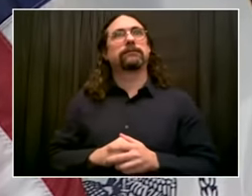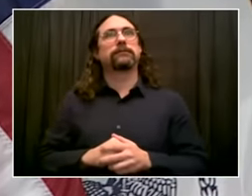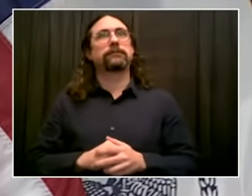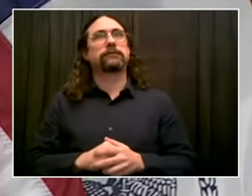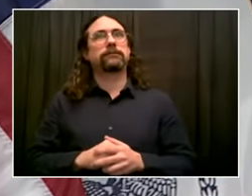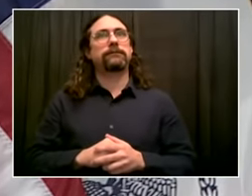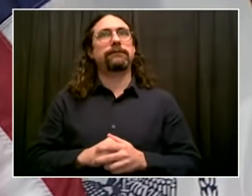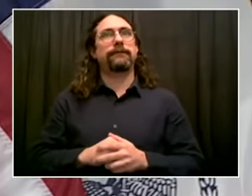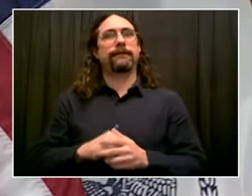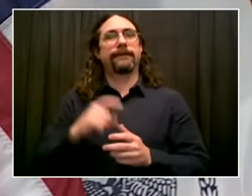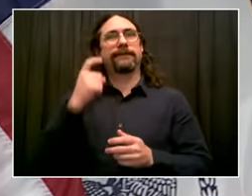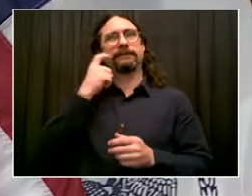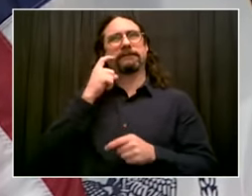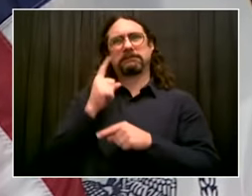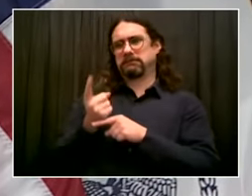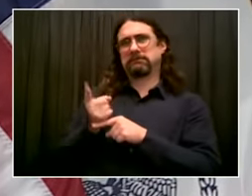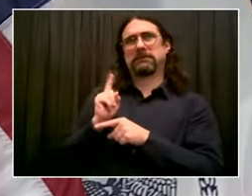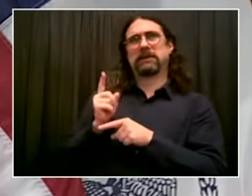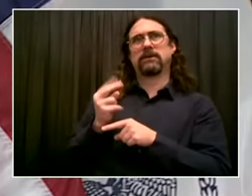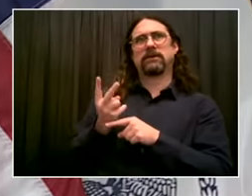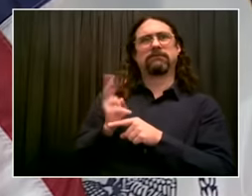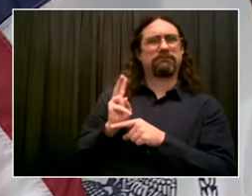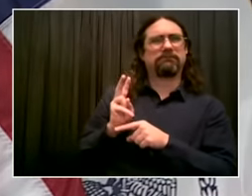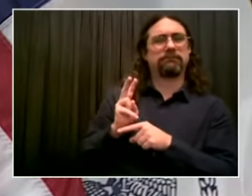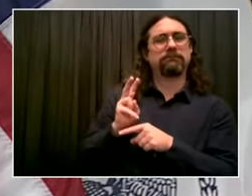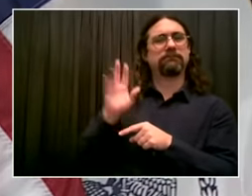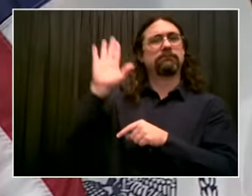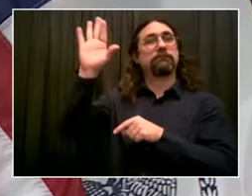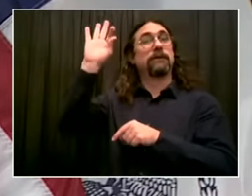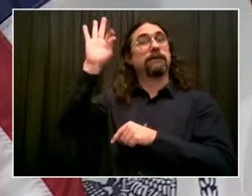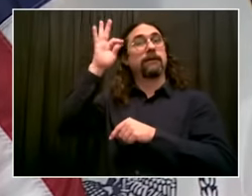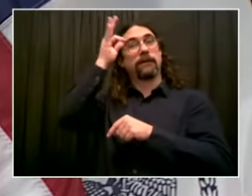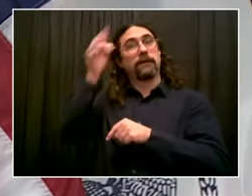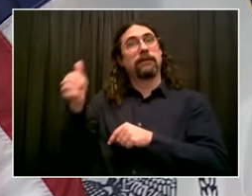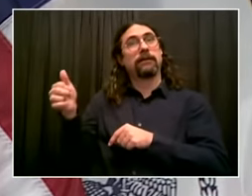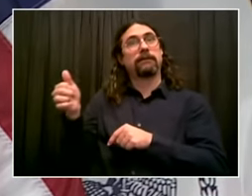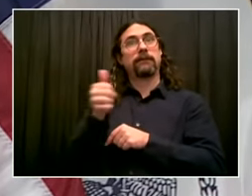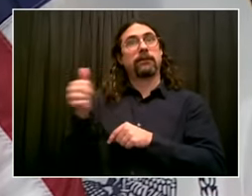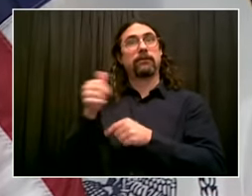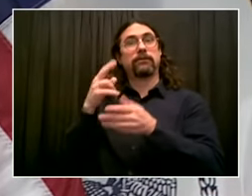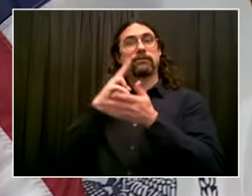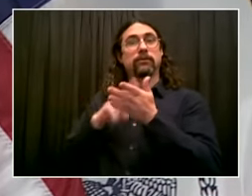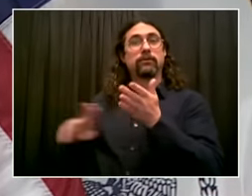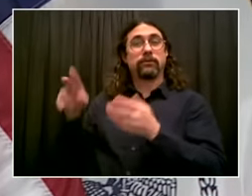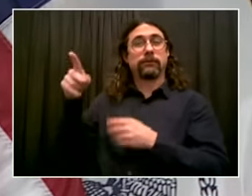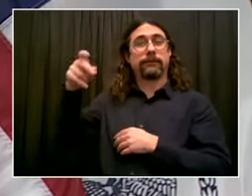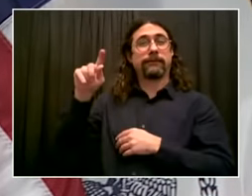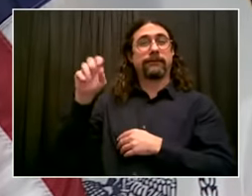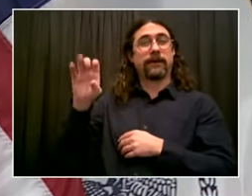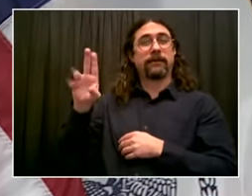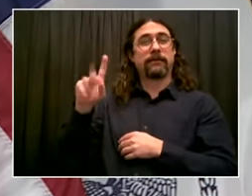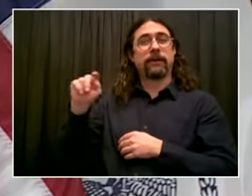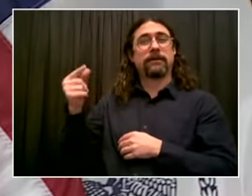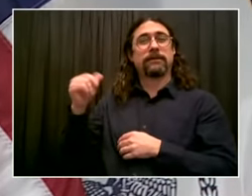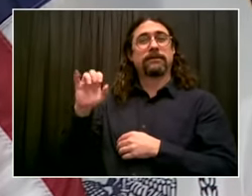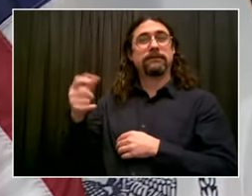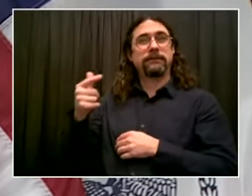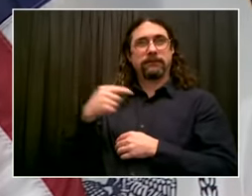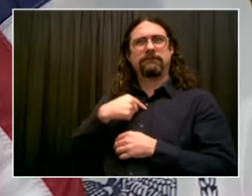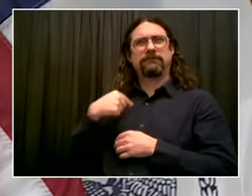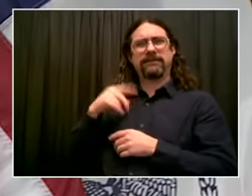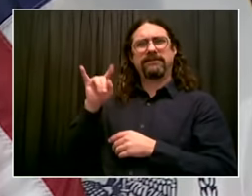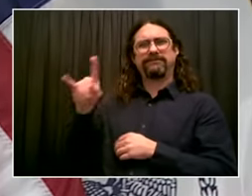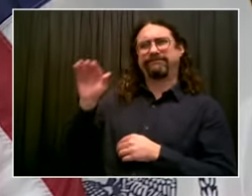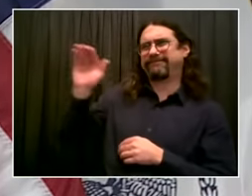lot more to do on Vision Zero, and we need federal support to do as much as we could and should do. But yes, I